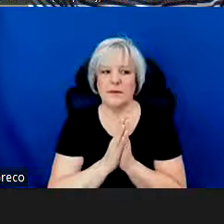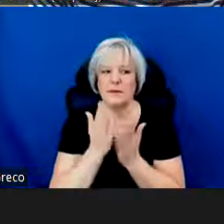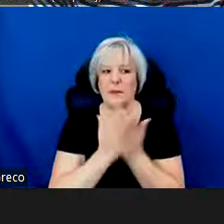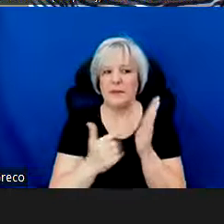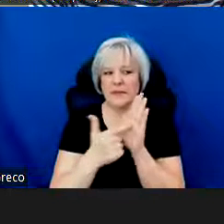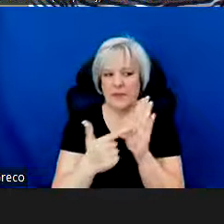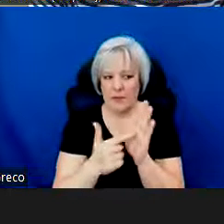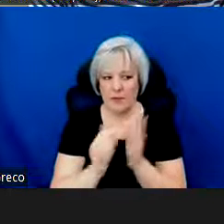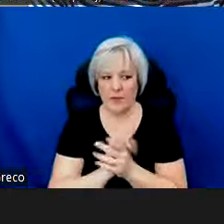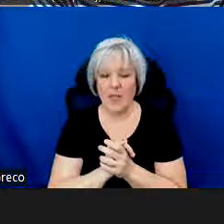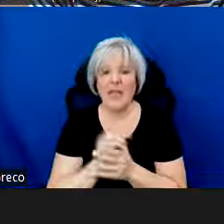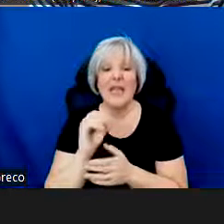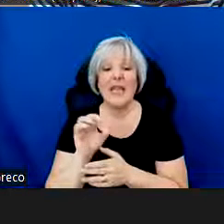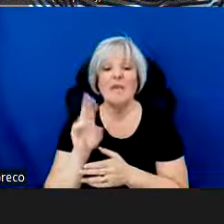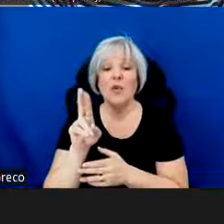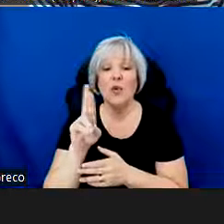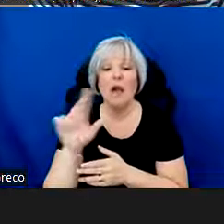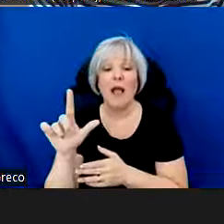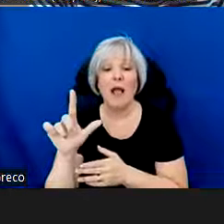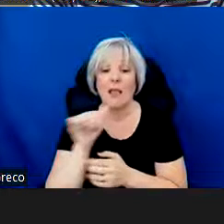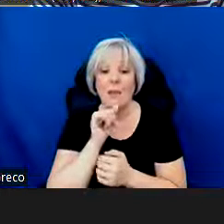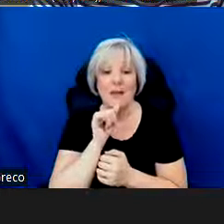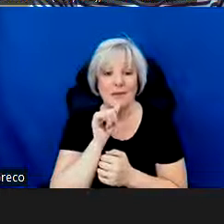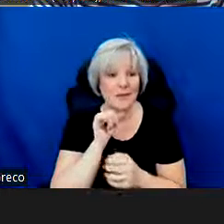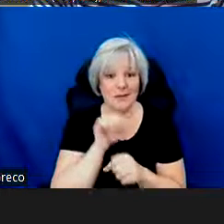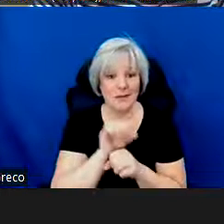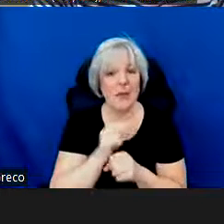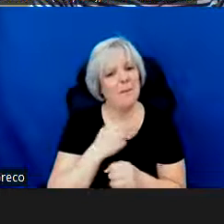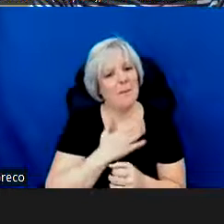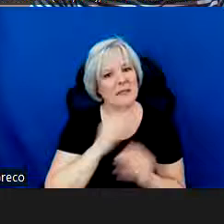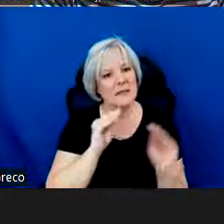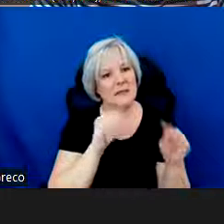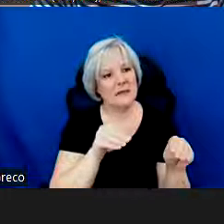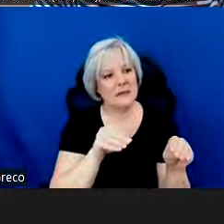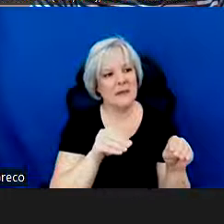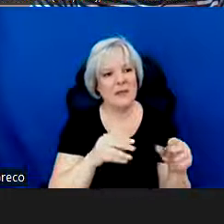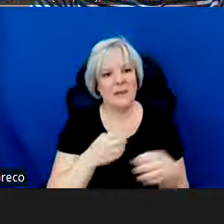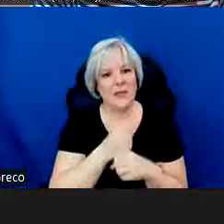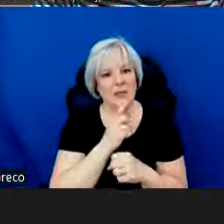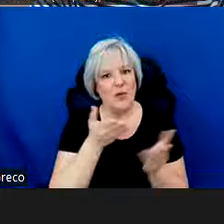If your URL link has a password, make sure that you include it here in the application.